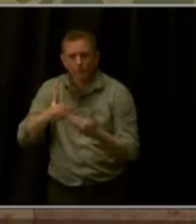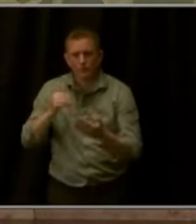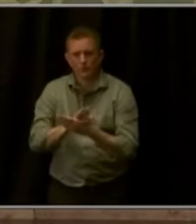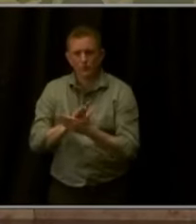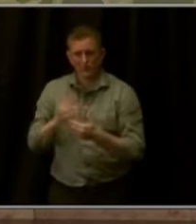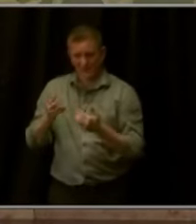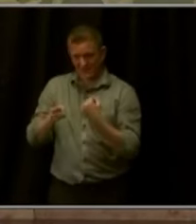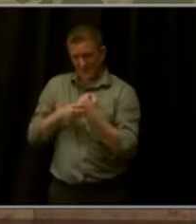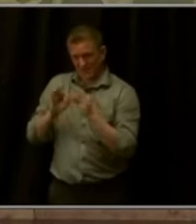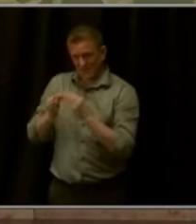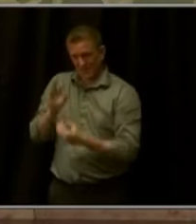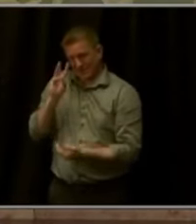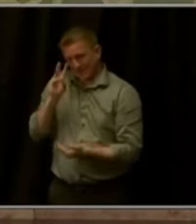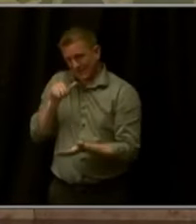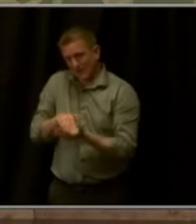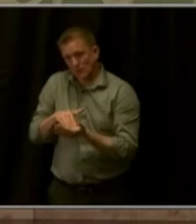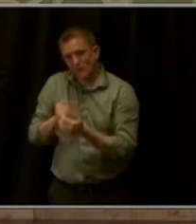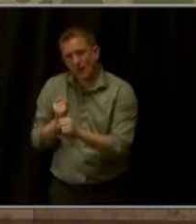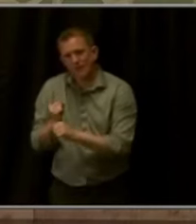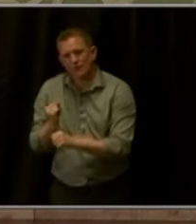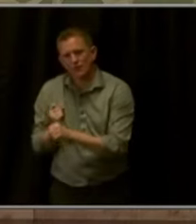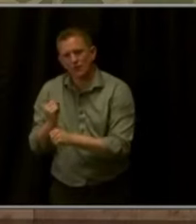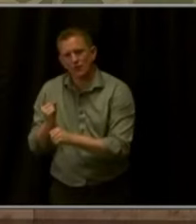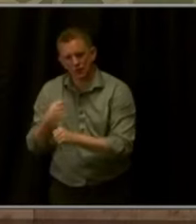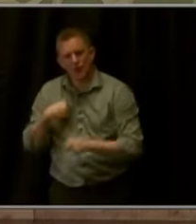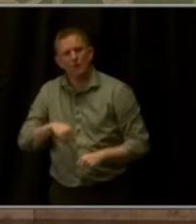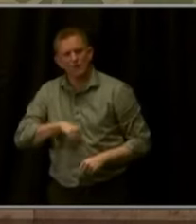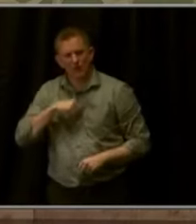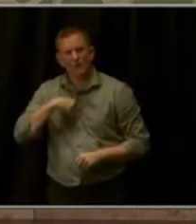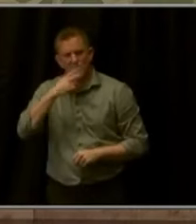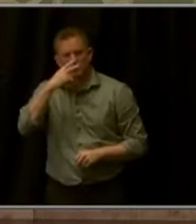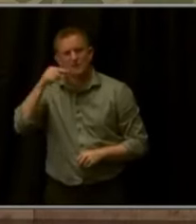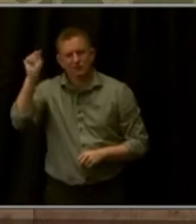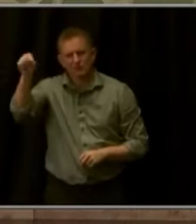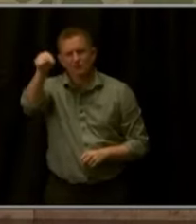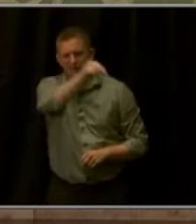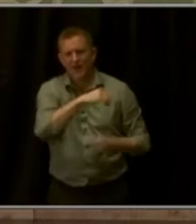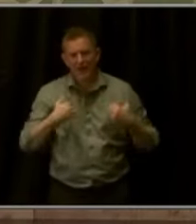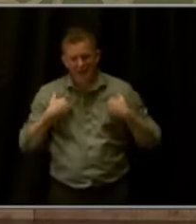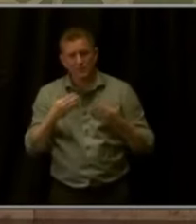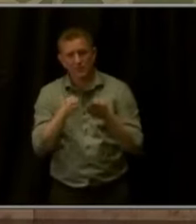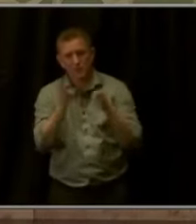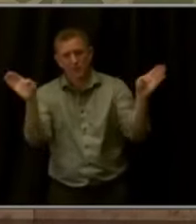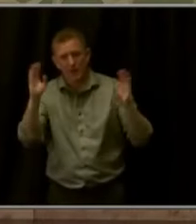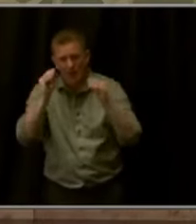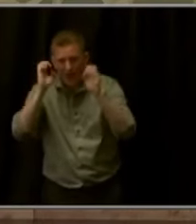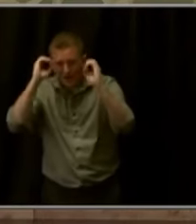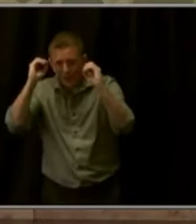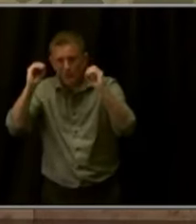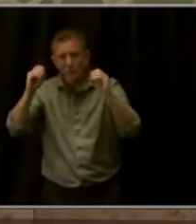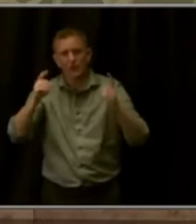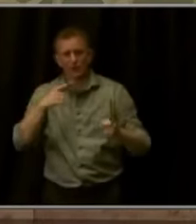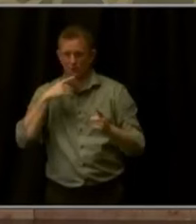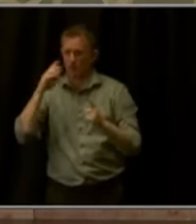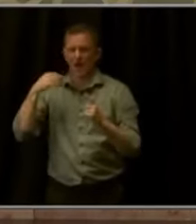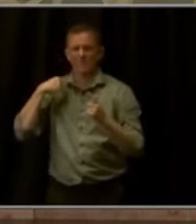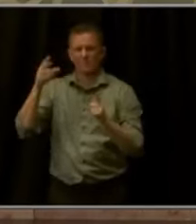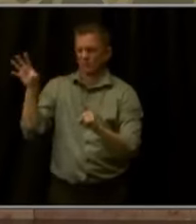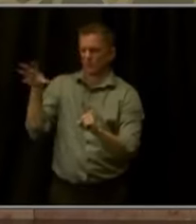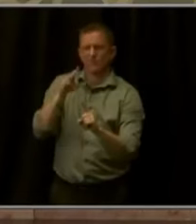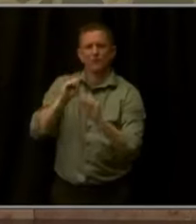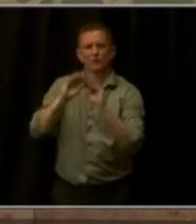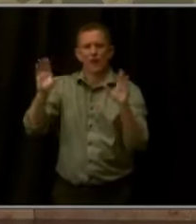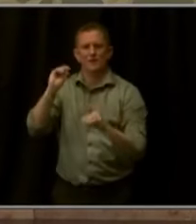I'm proud of what's going on across our state in public education. I'm proud of our bright spot award winners. These are schools around the state